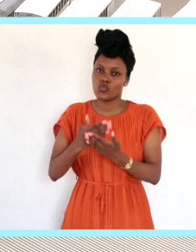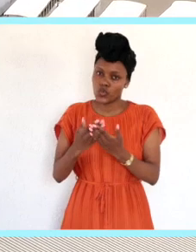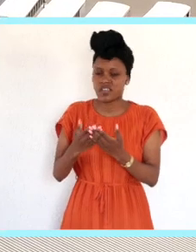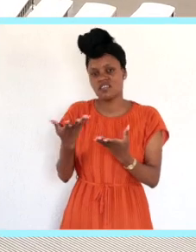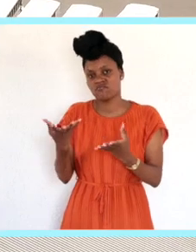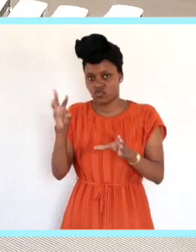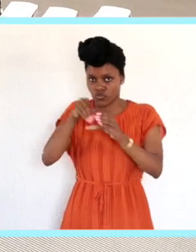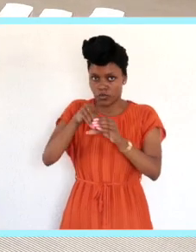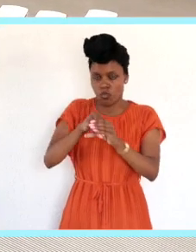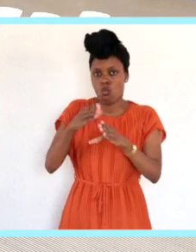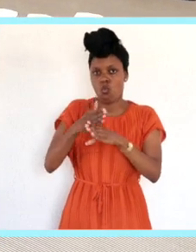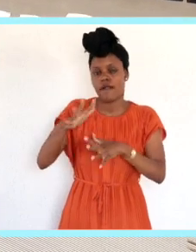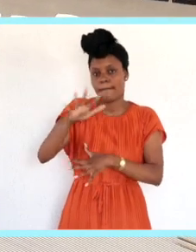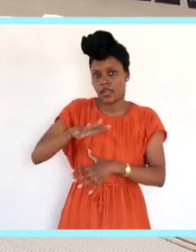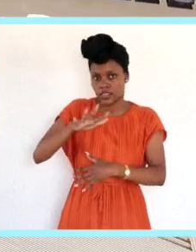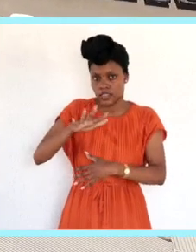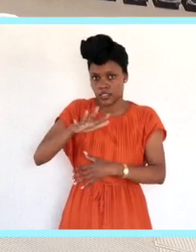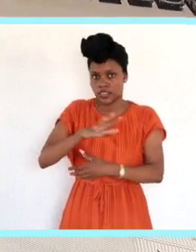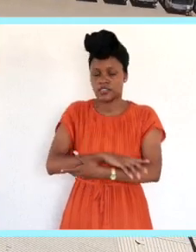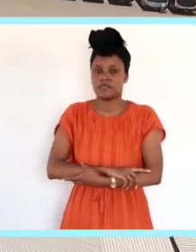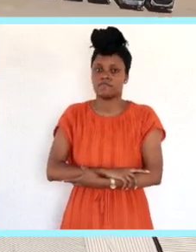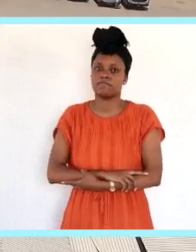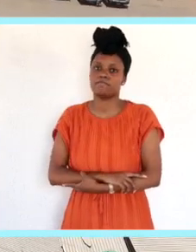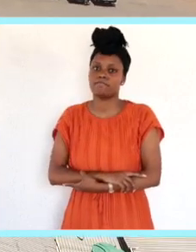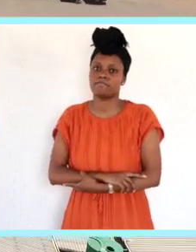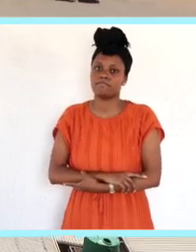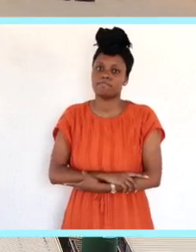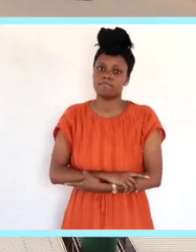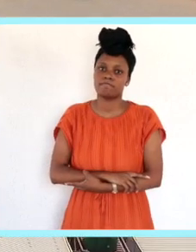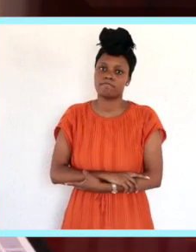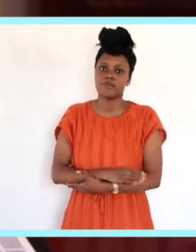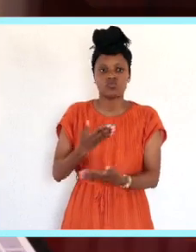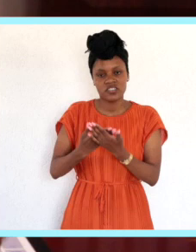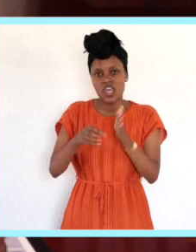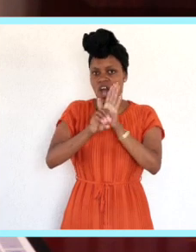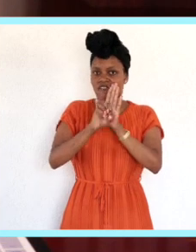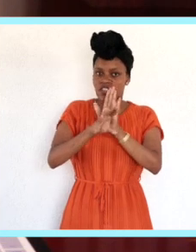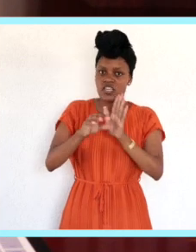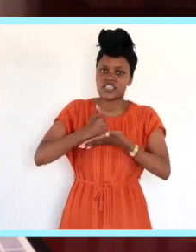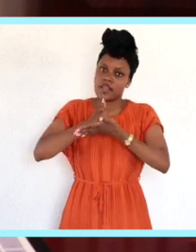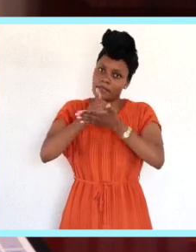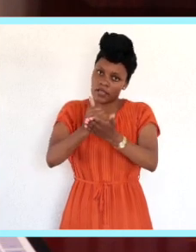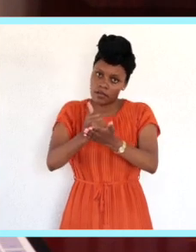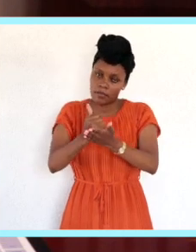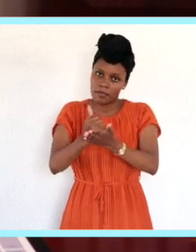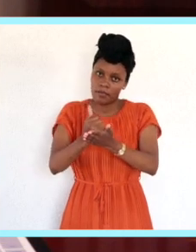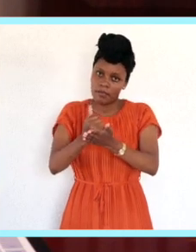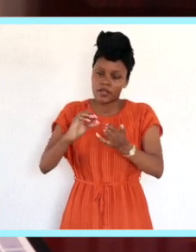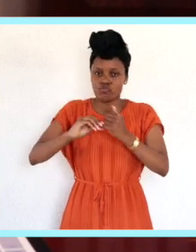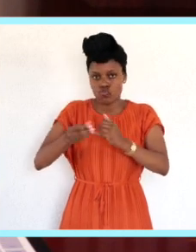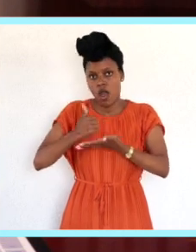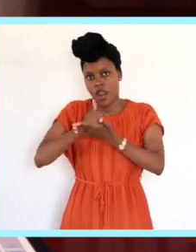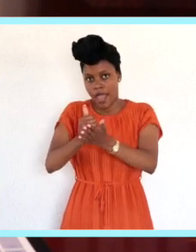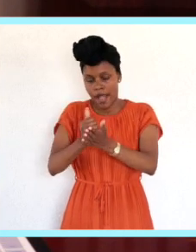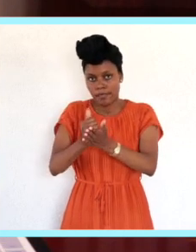our workplace. Those that are additional, we will then advertise and assist them in